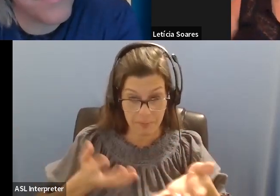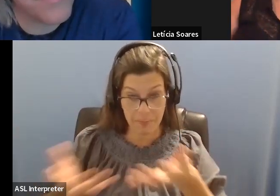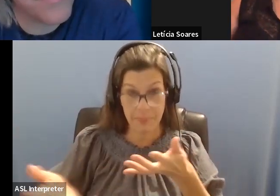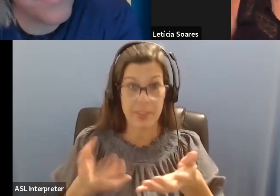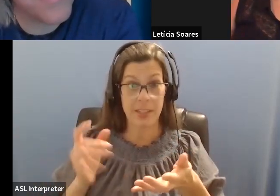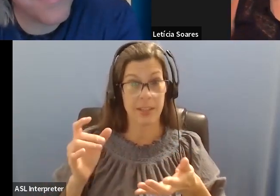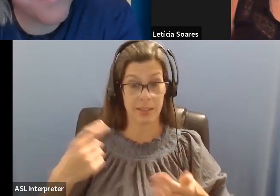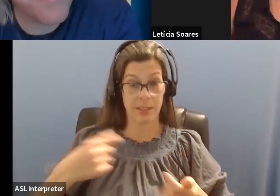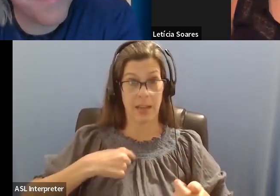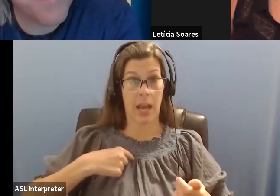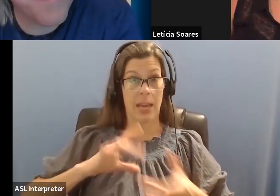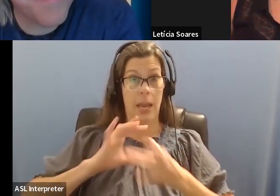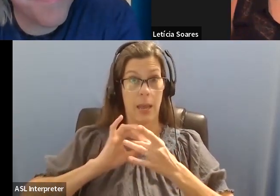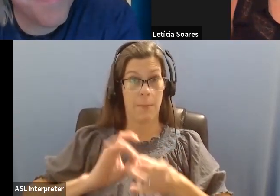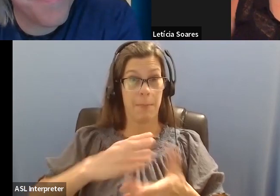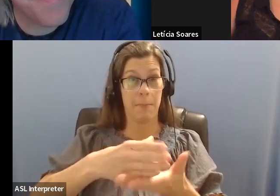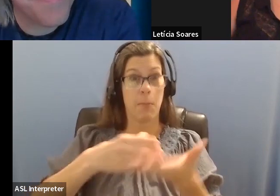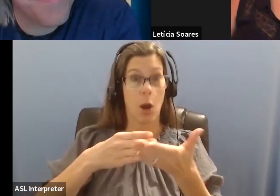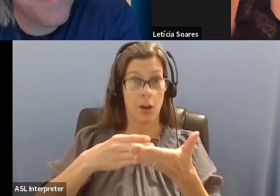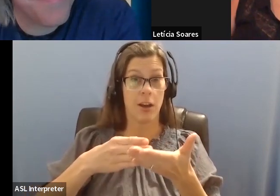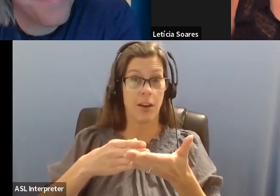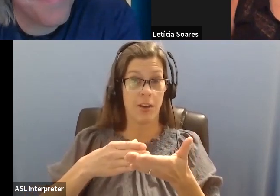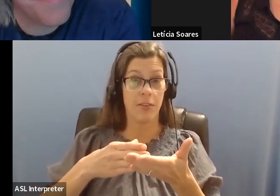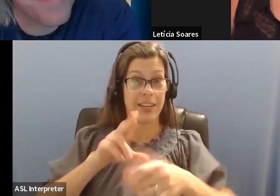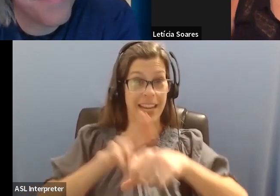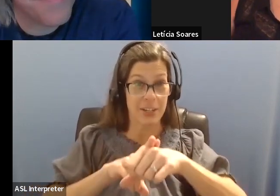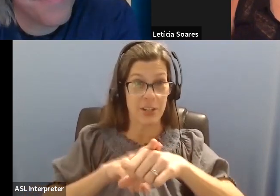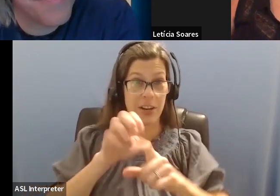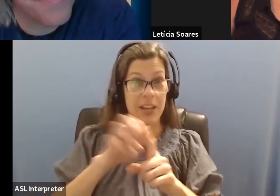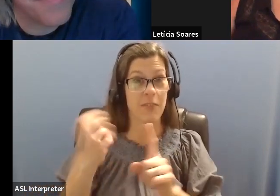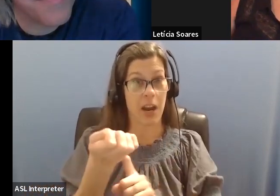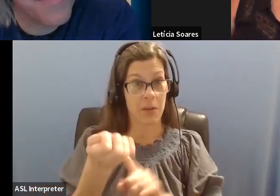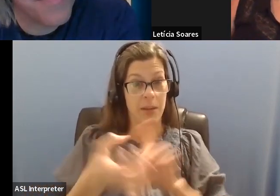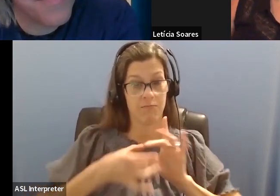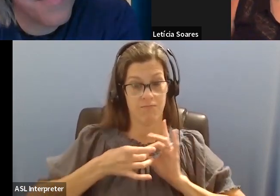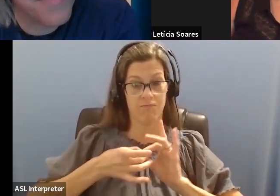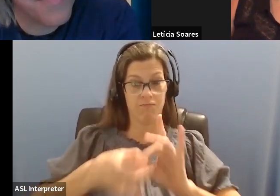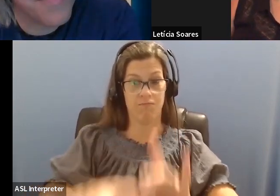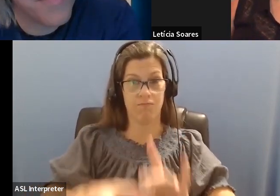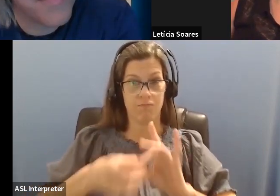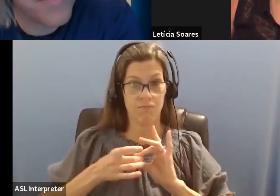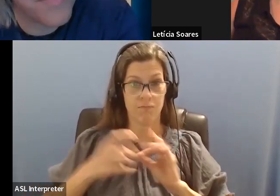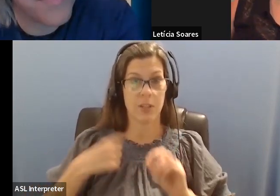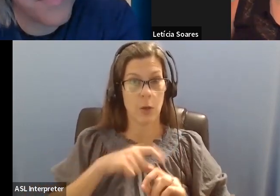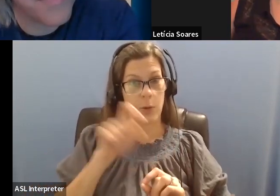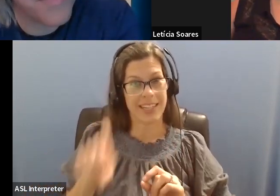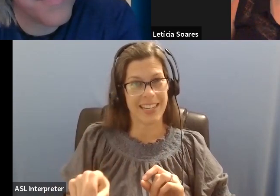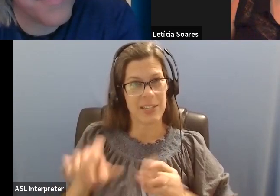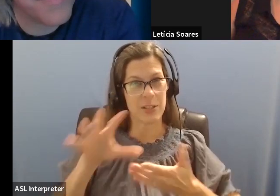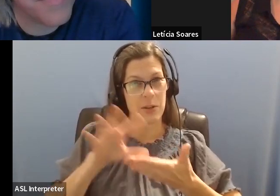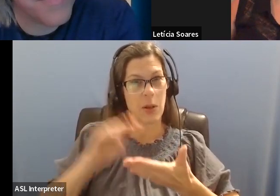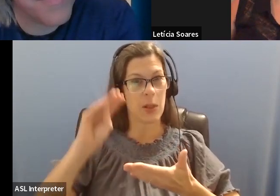part of the environment. We are part of nature. We need to learn how to contain